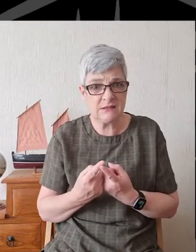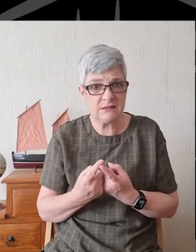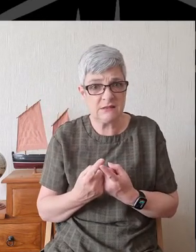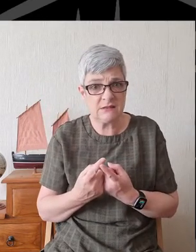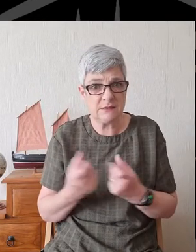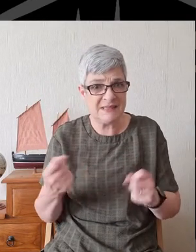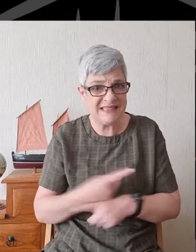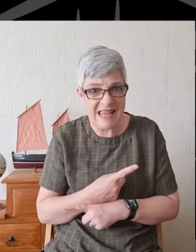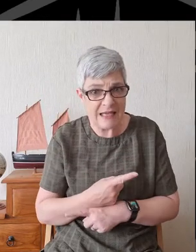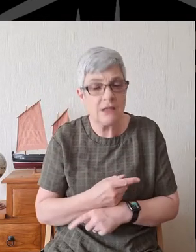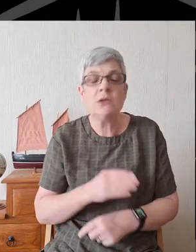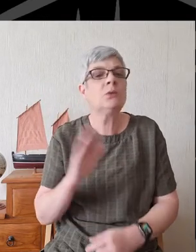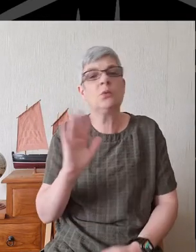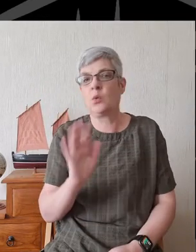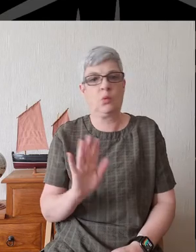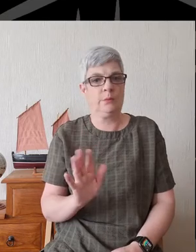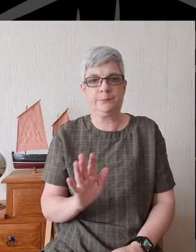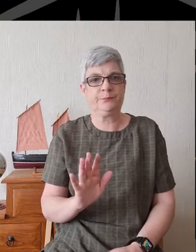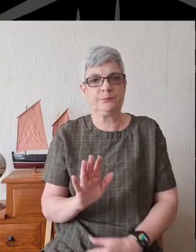No.